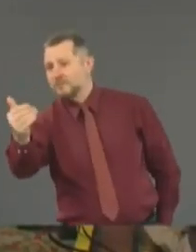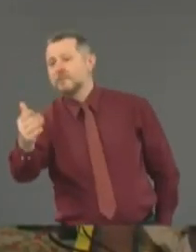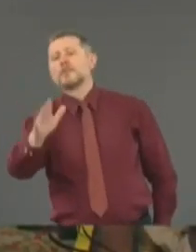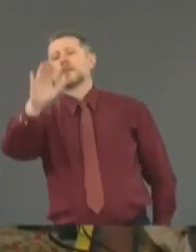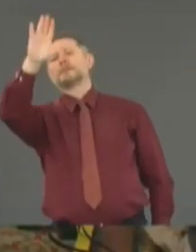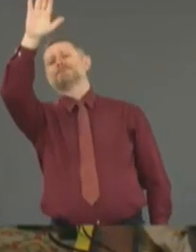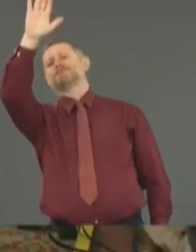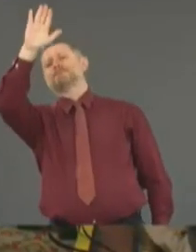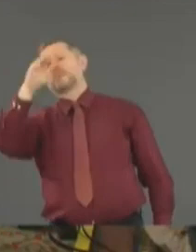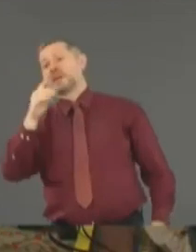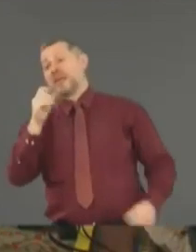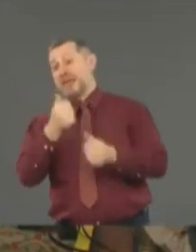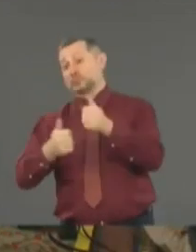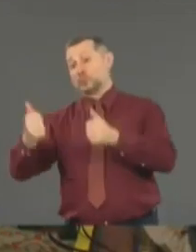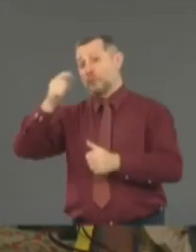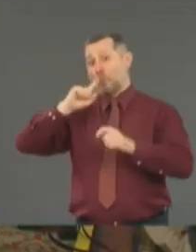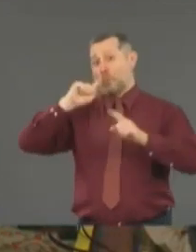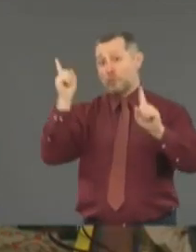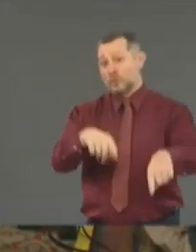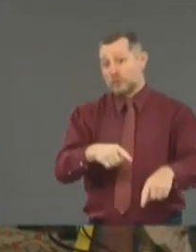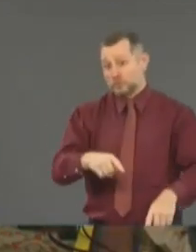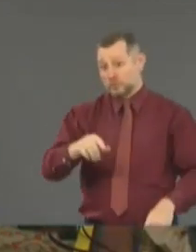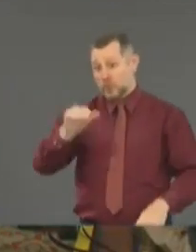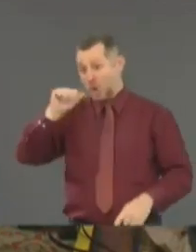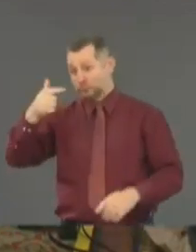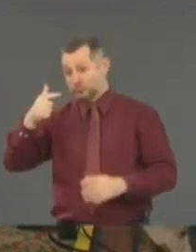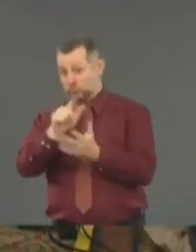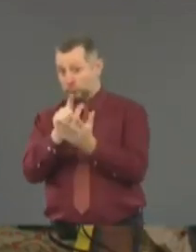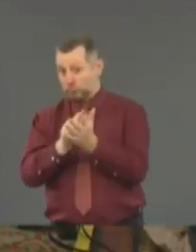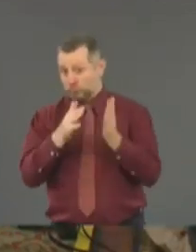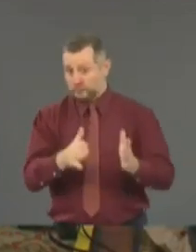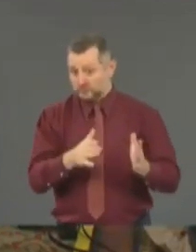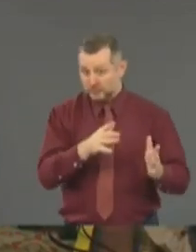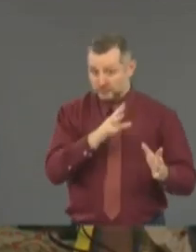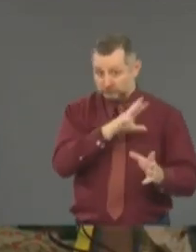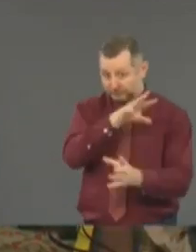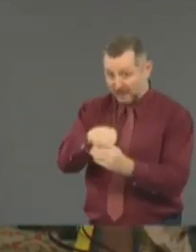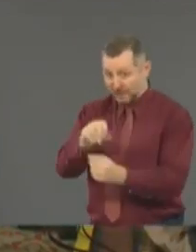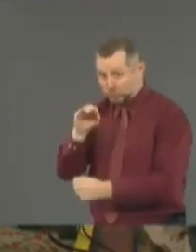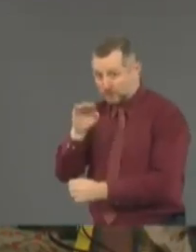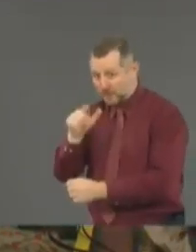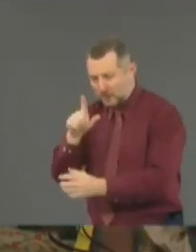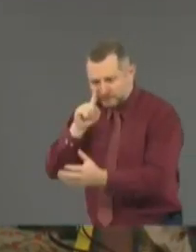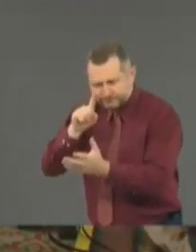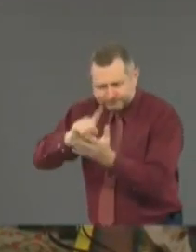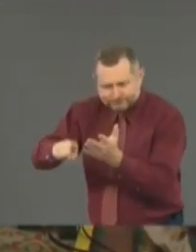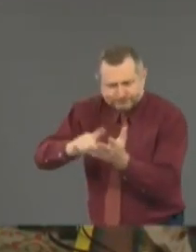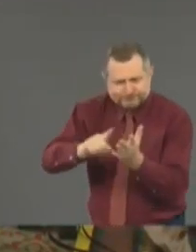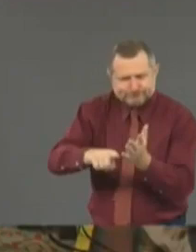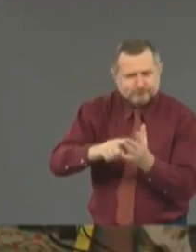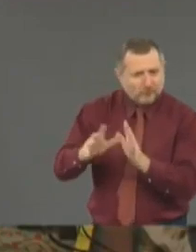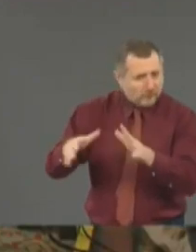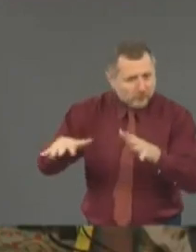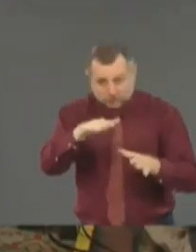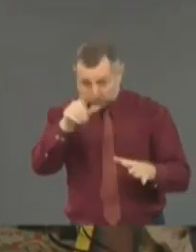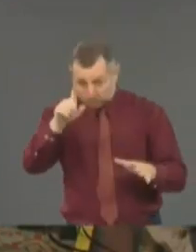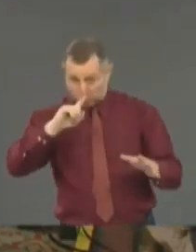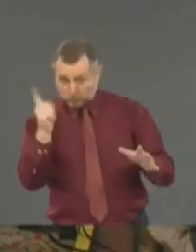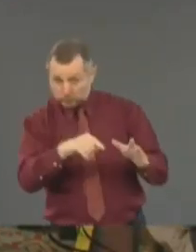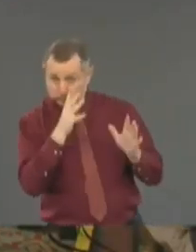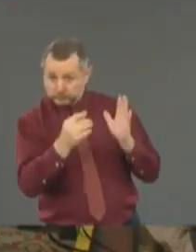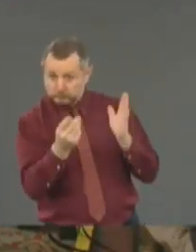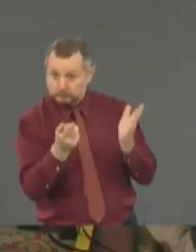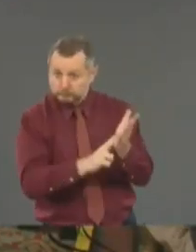the Attorney General look at police-involving deaths. Do you want to see the legislature codify that finally as they consider these bills over the next few weeks, and are they